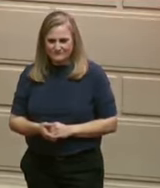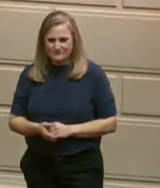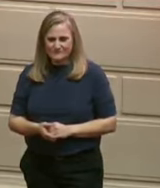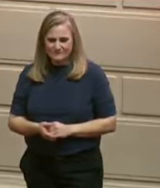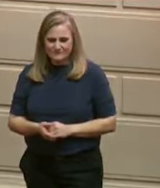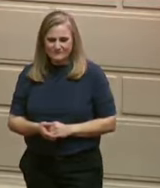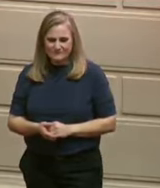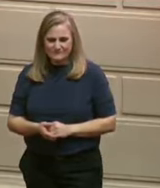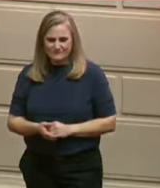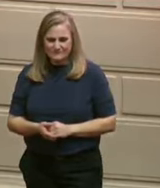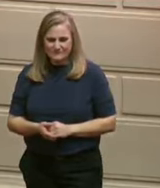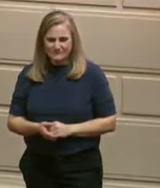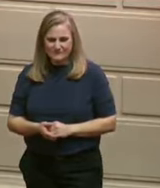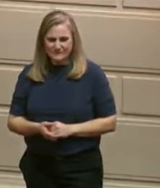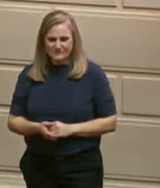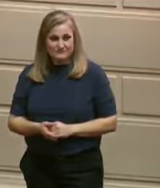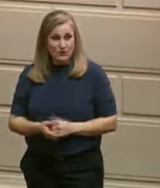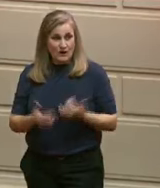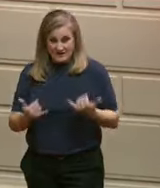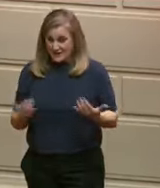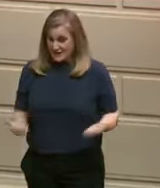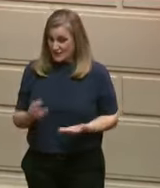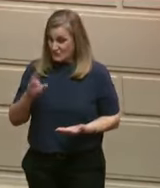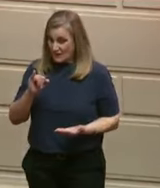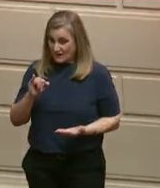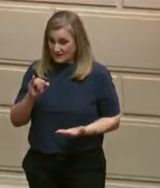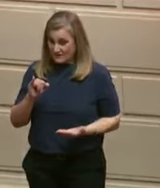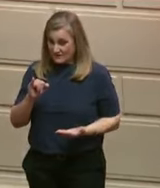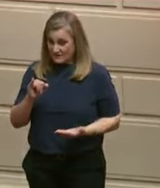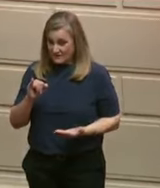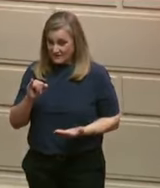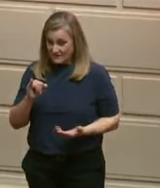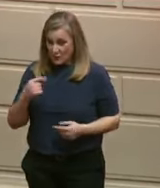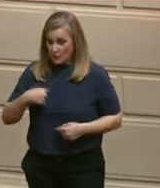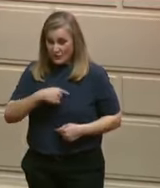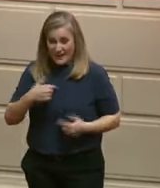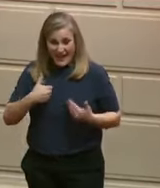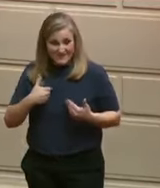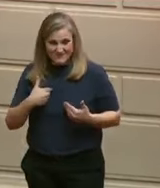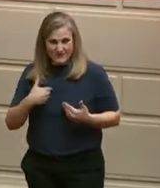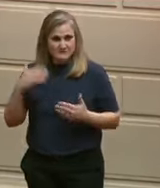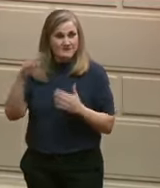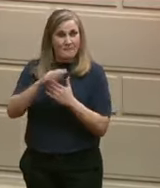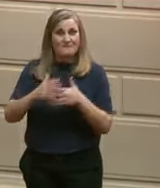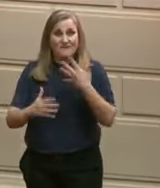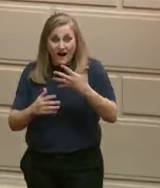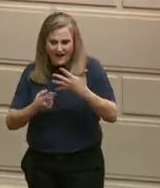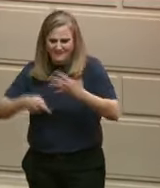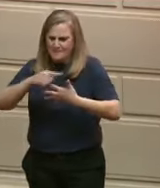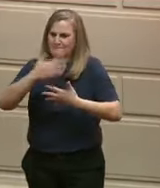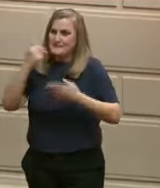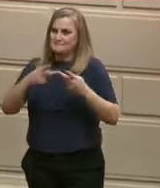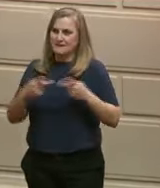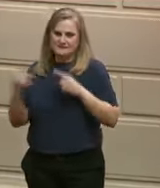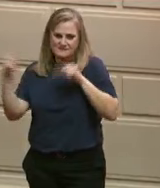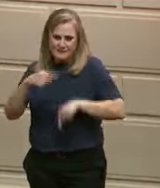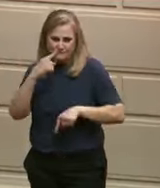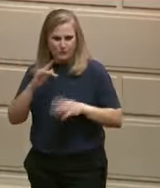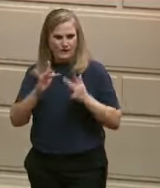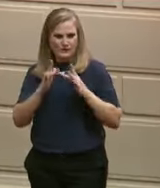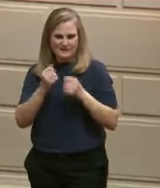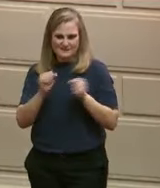medium salary of $112,000. We want these jobs in Rhode Island to help raise